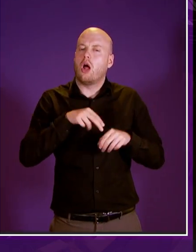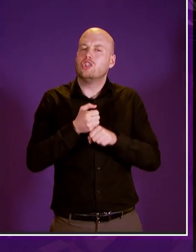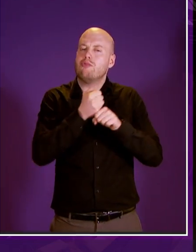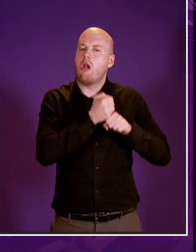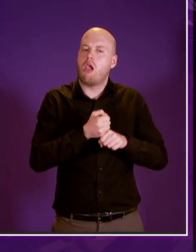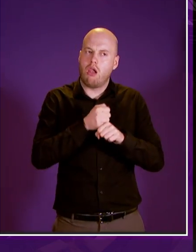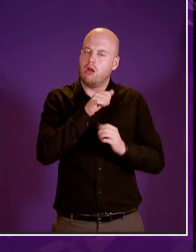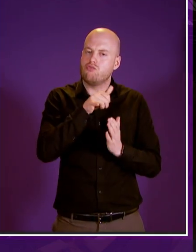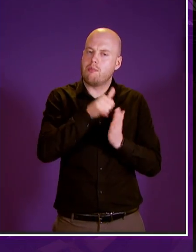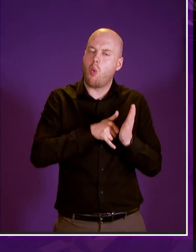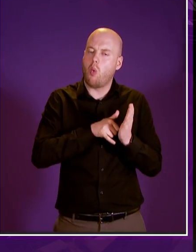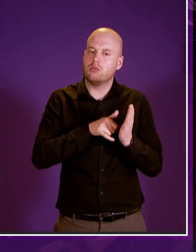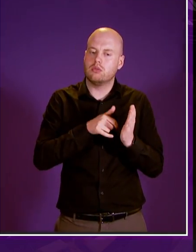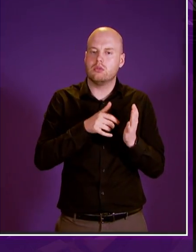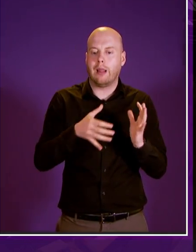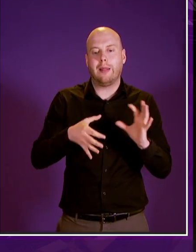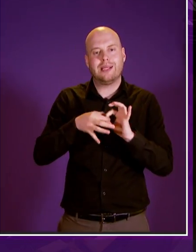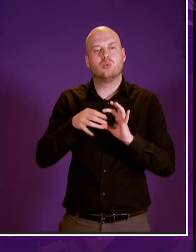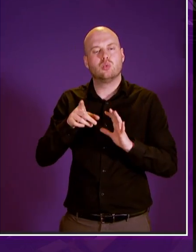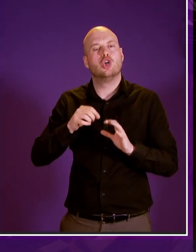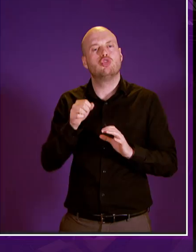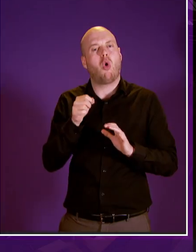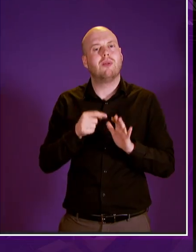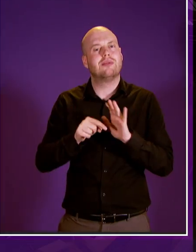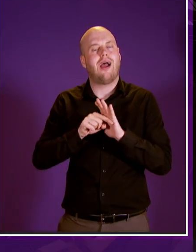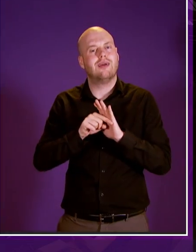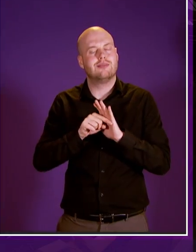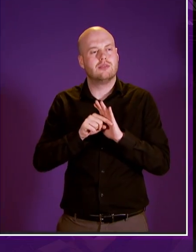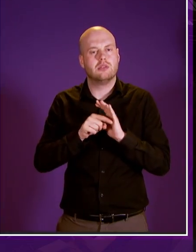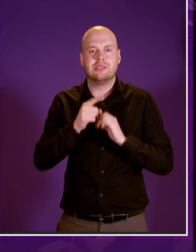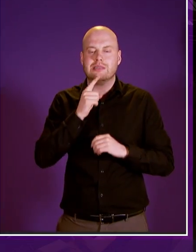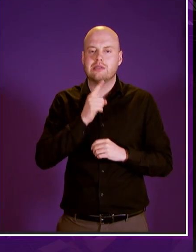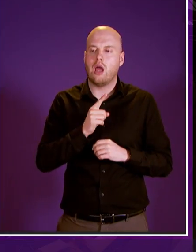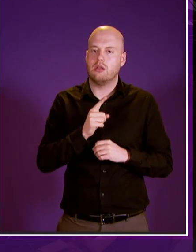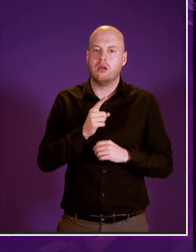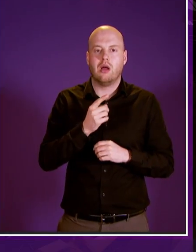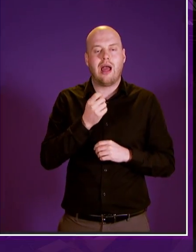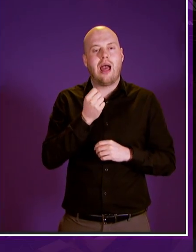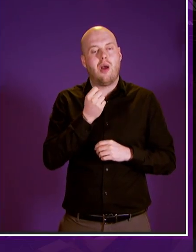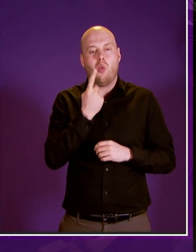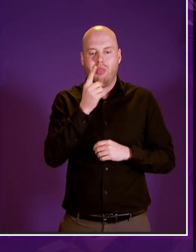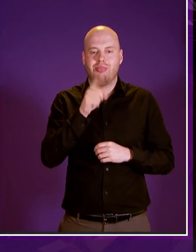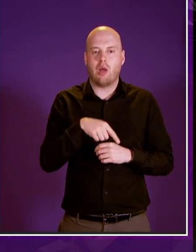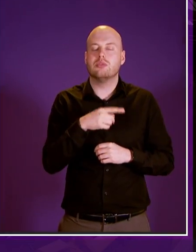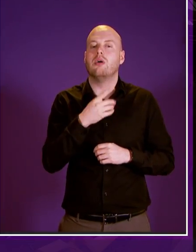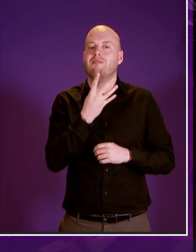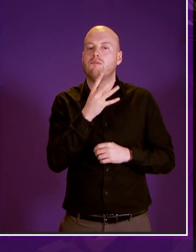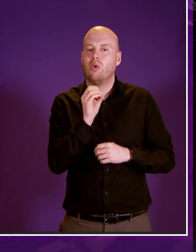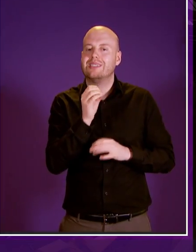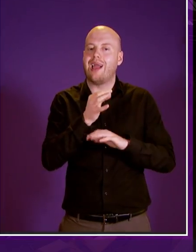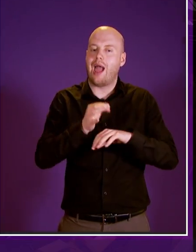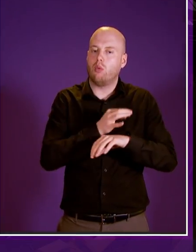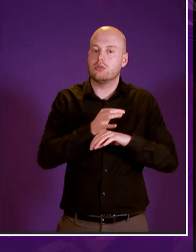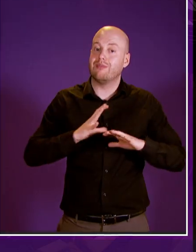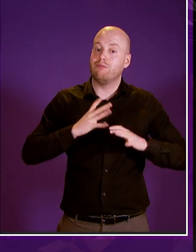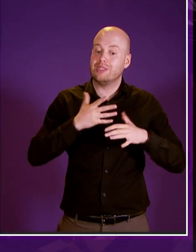implementation of the scotland acts which makes clear that much like the expansion to 1140 hours of free child care there is still